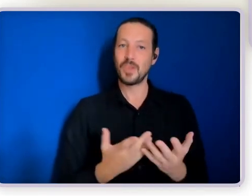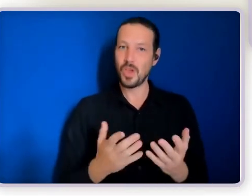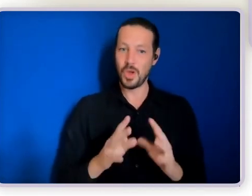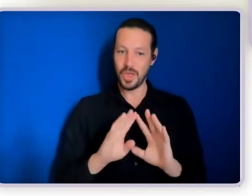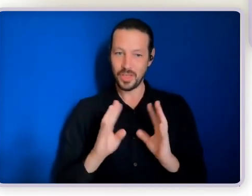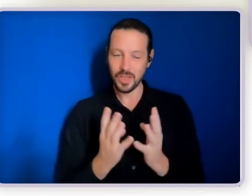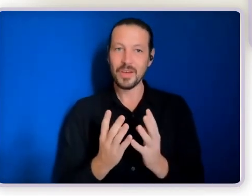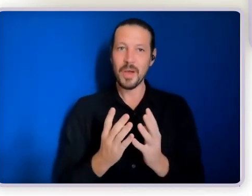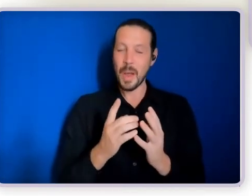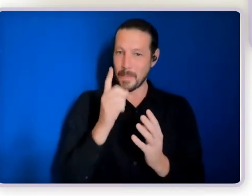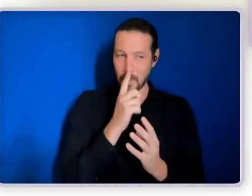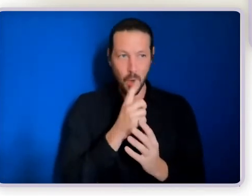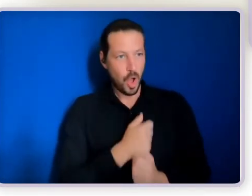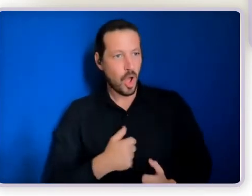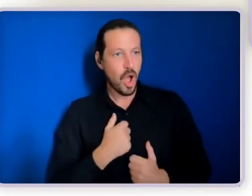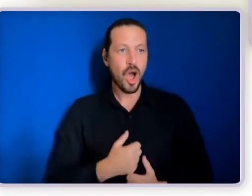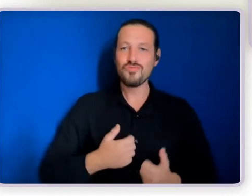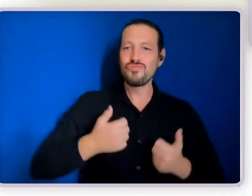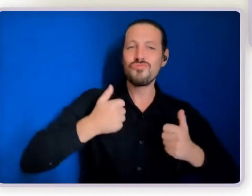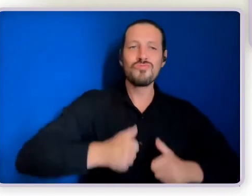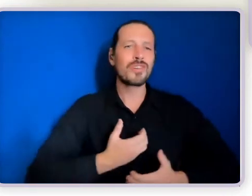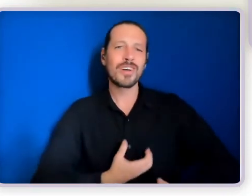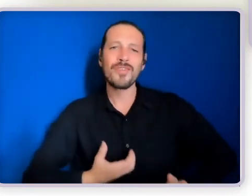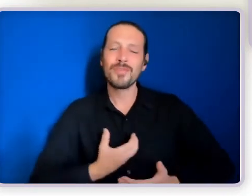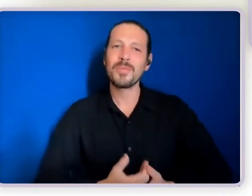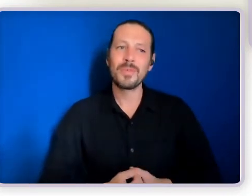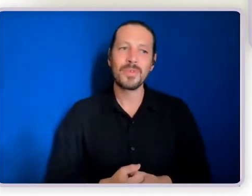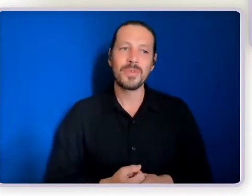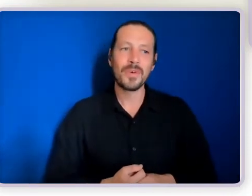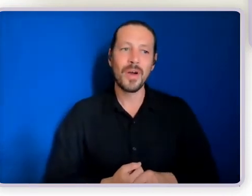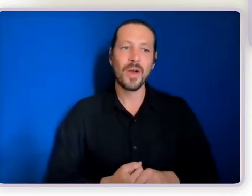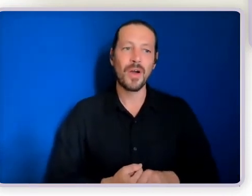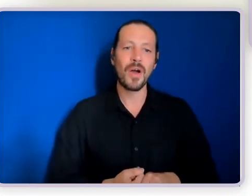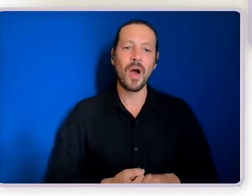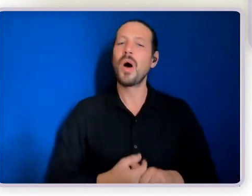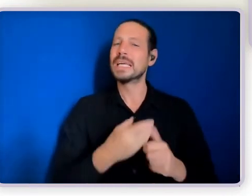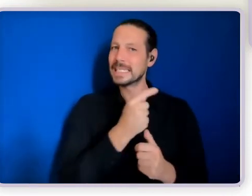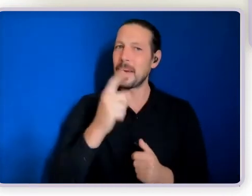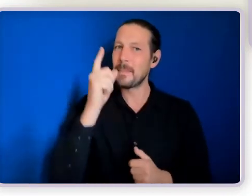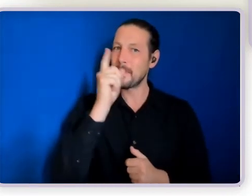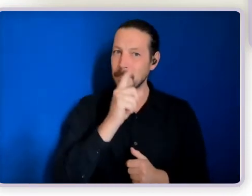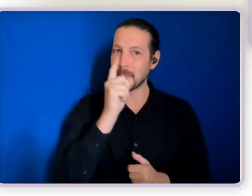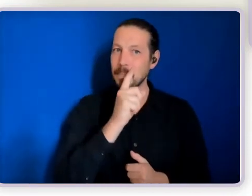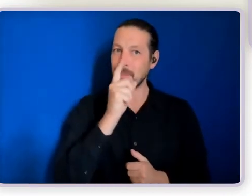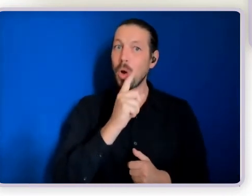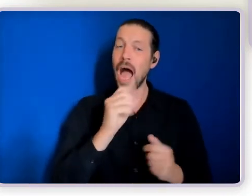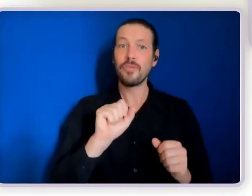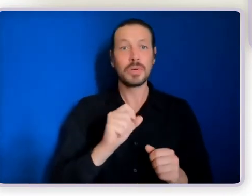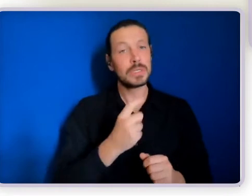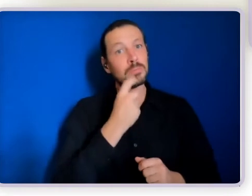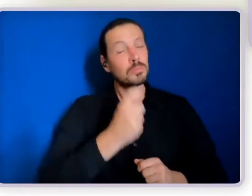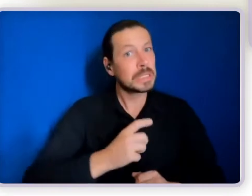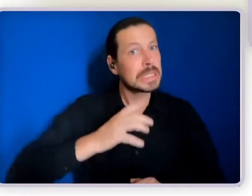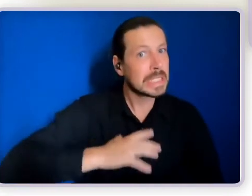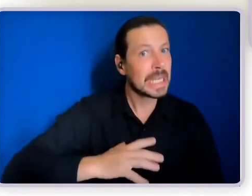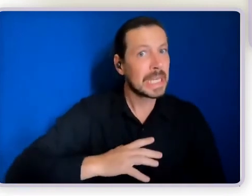certainly more comfort with them and we're talking about people with significant need as well in some of these contexts where some people couldn't